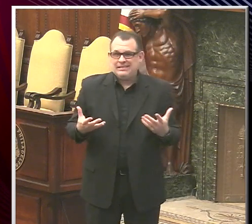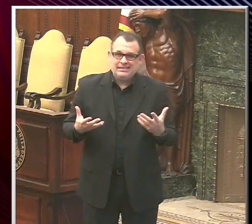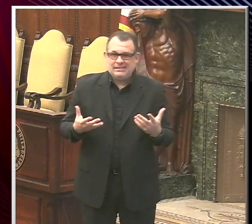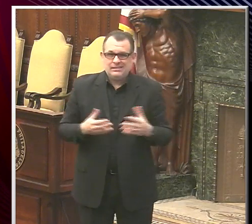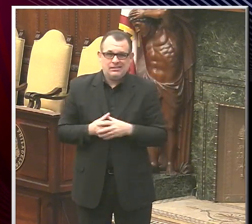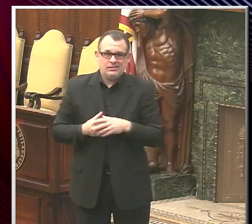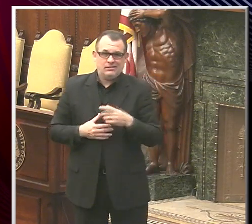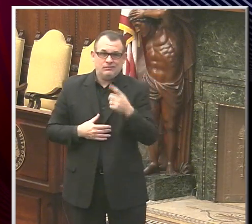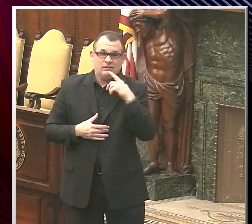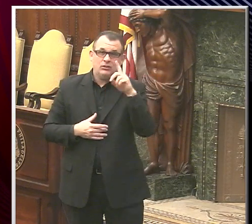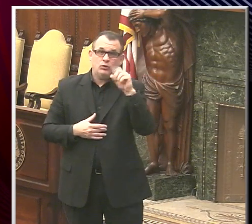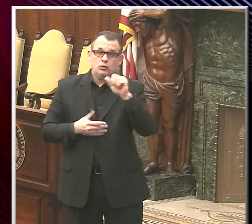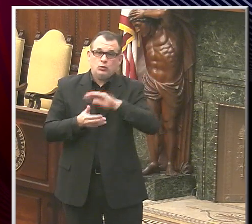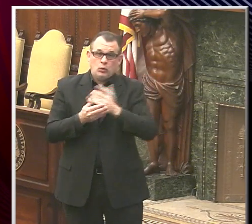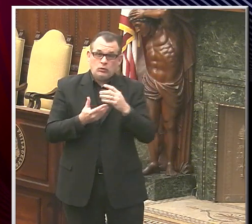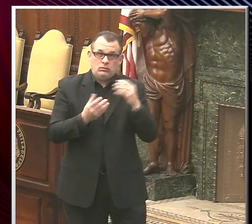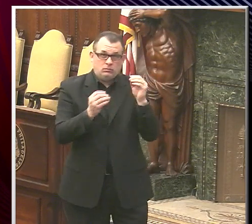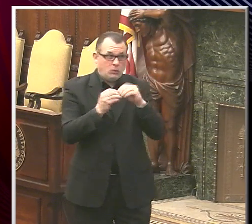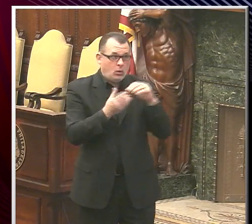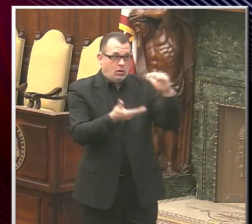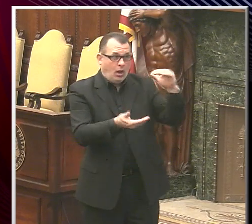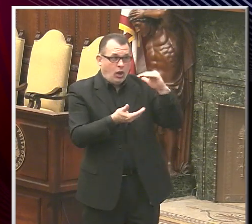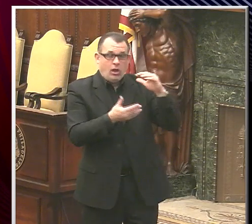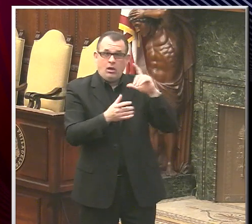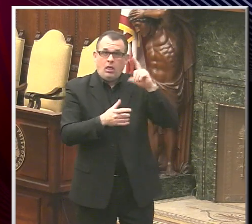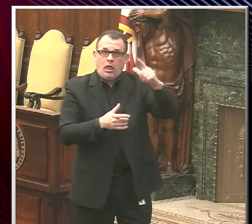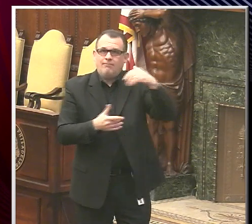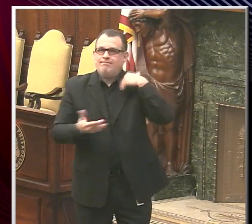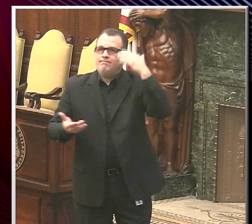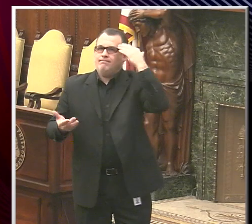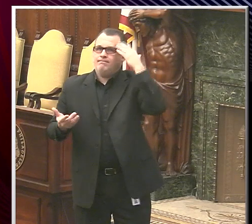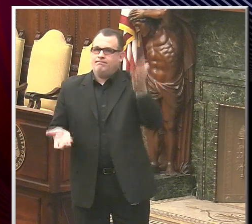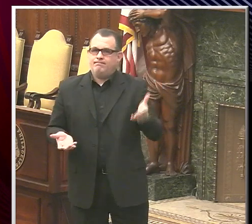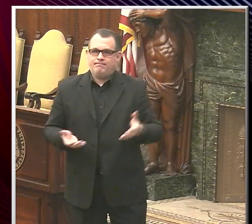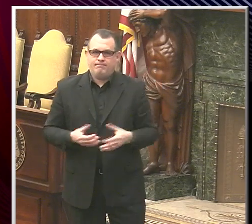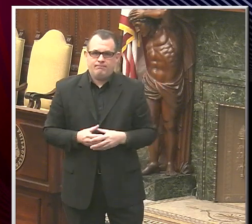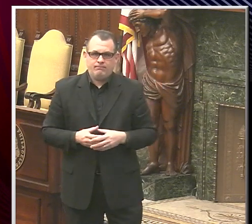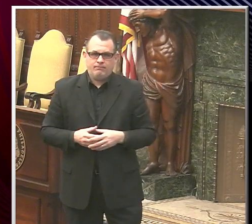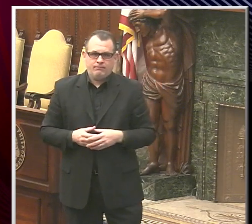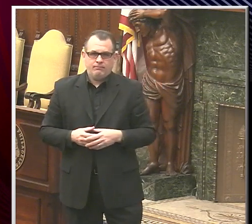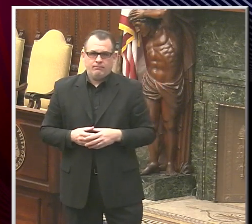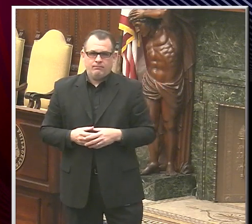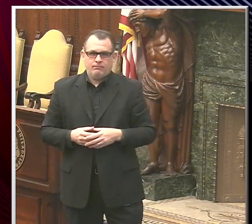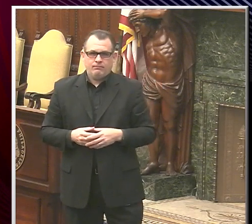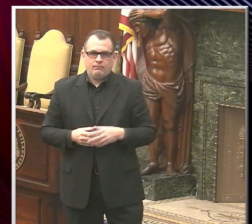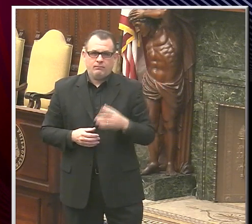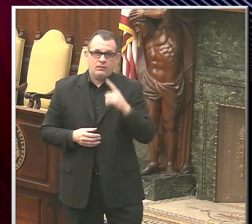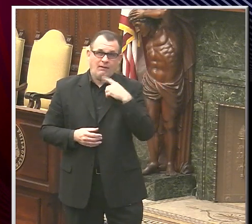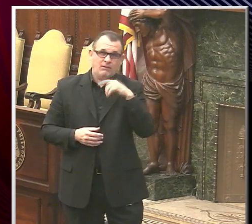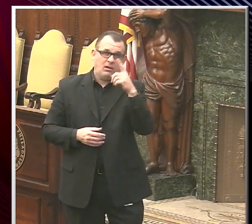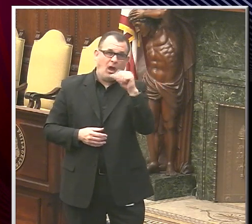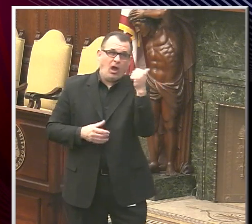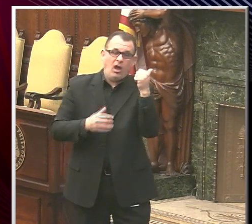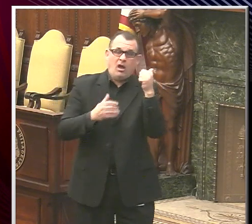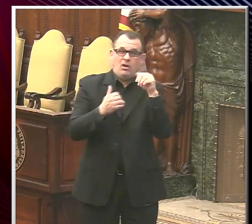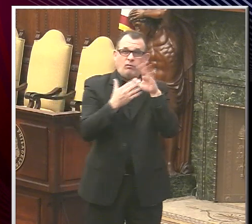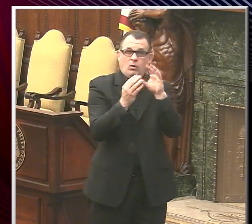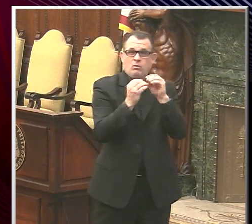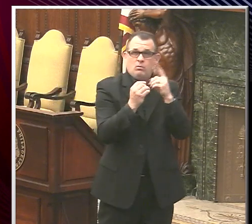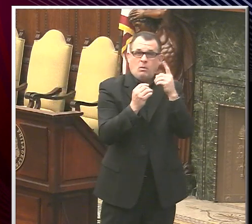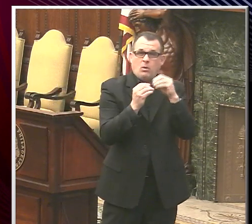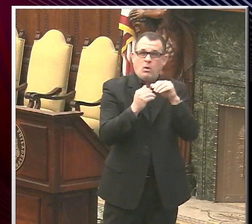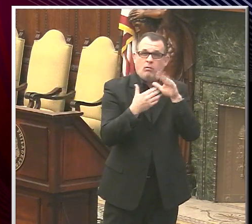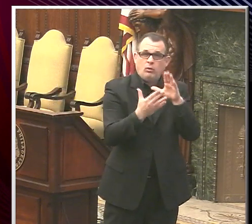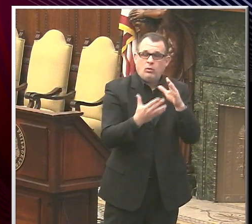we'll get after that. But still, this is one more weapon in this battle, and that's very much welcome. Let me talk about how we're doing with administration